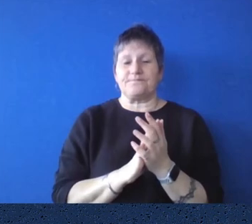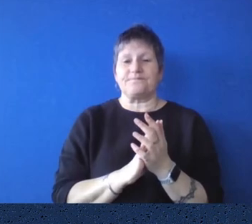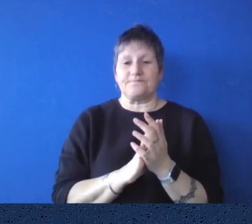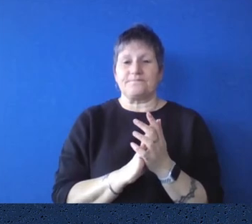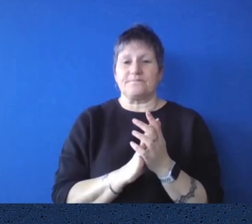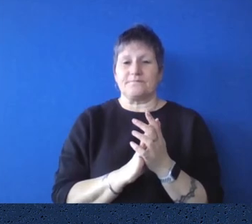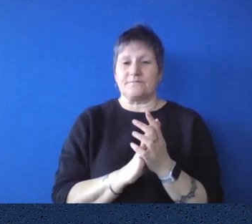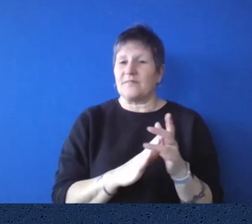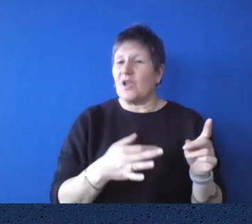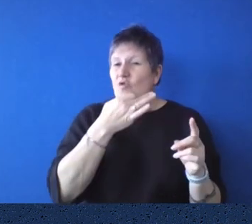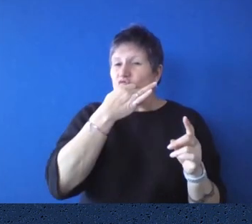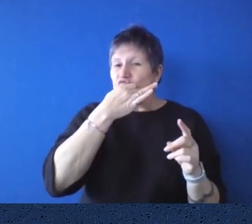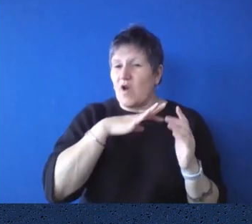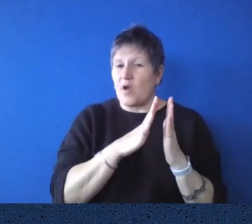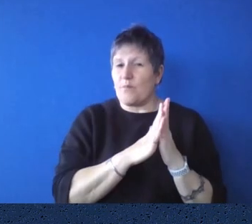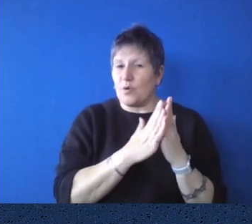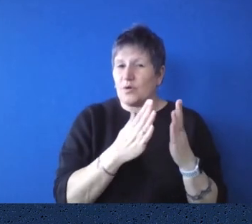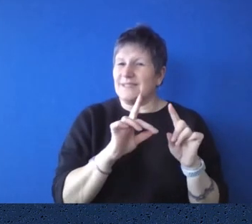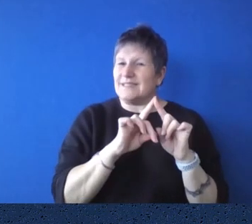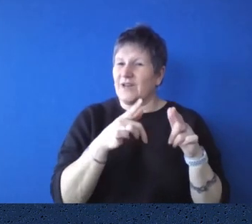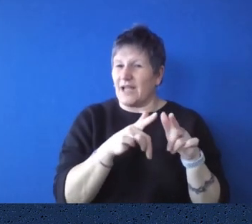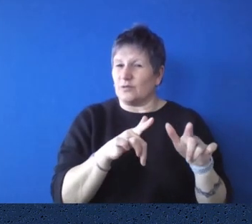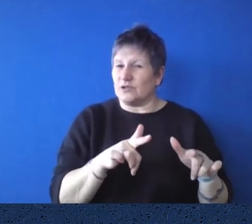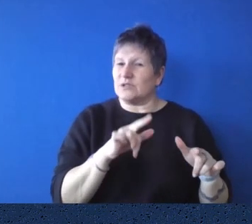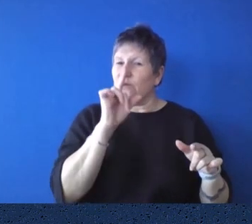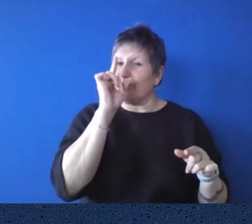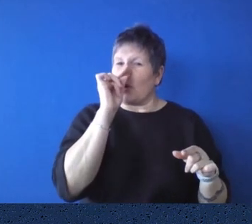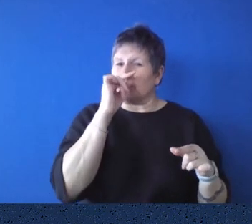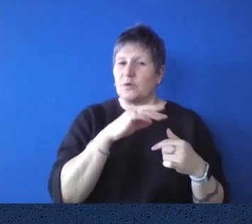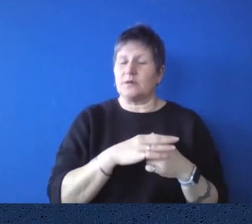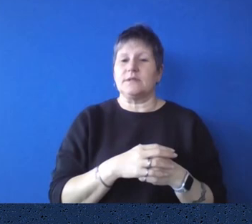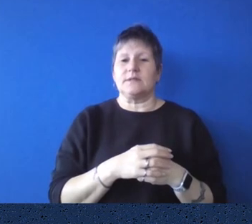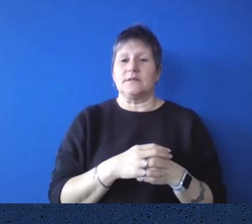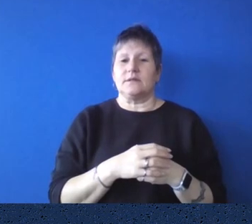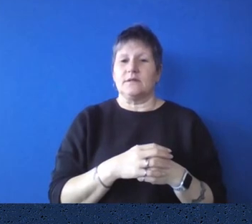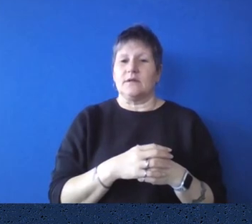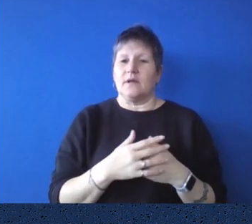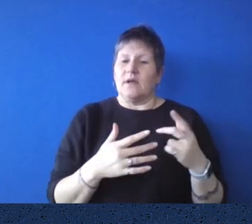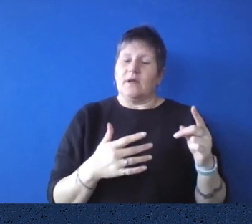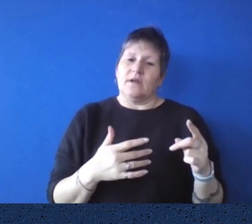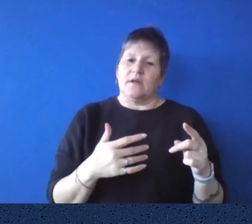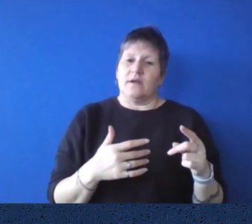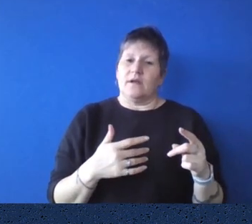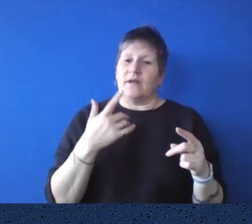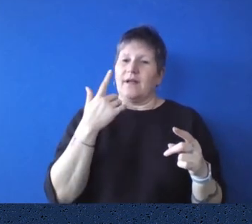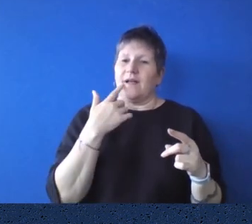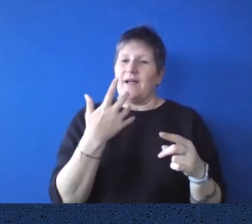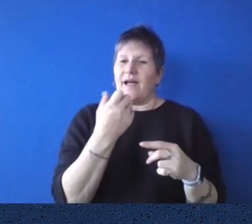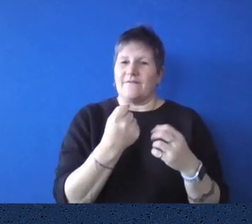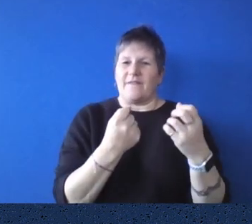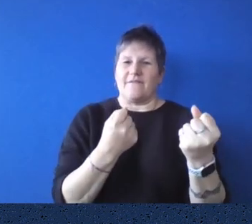uh, rare book collection are in other languages. Um, but we do have a sprinkling throughout the collection, but it,